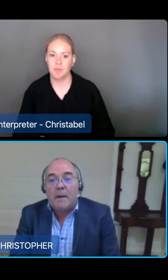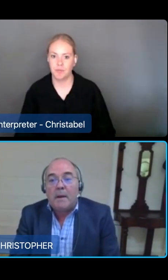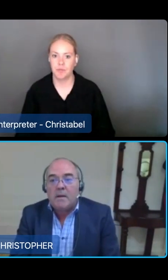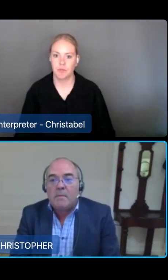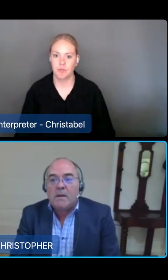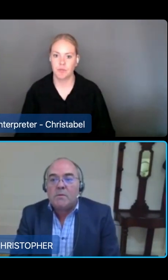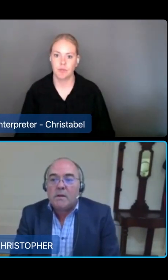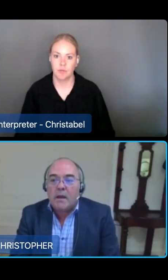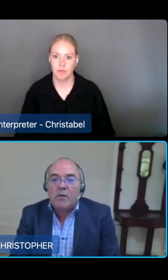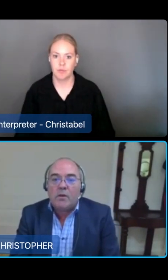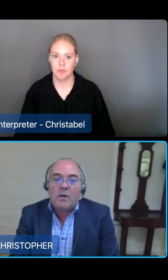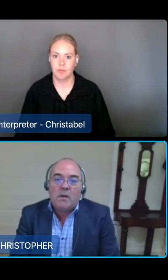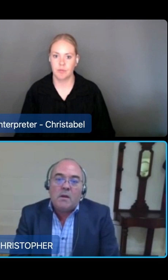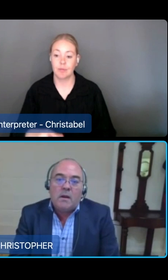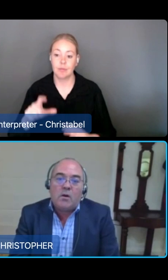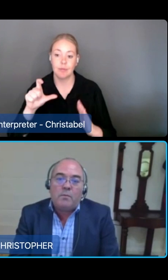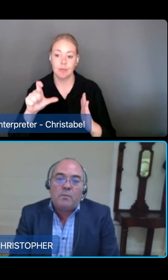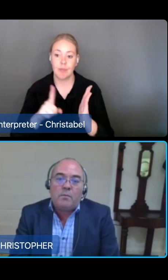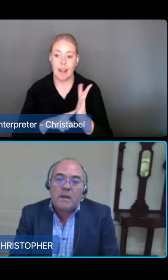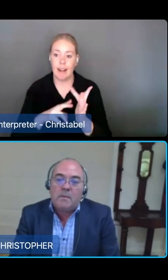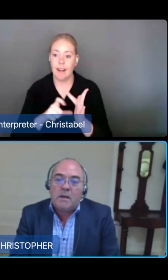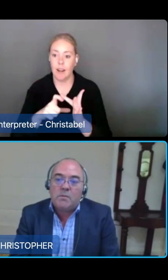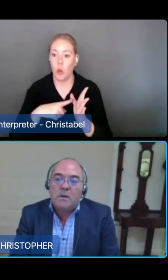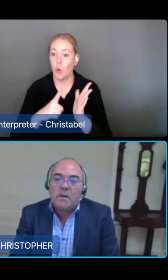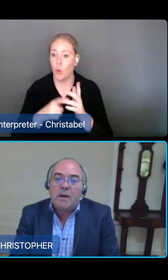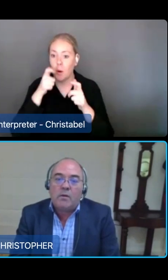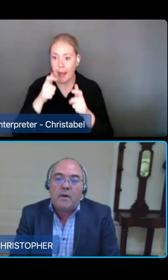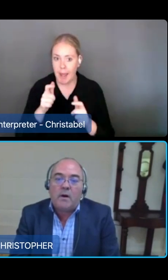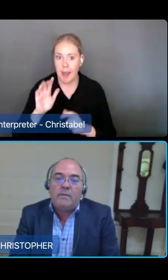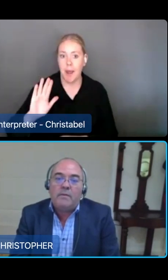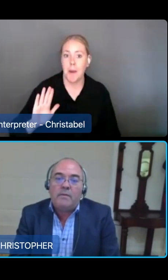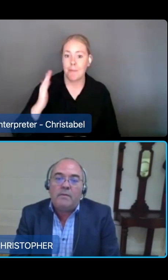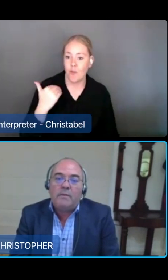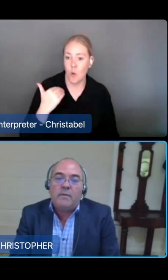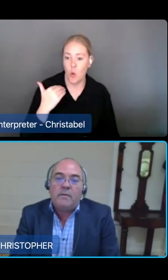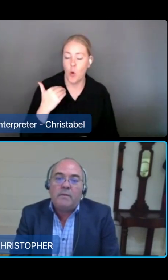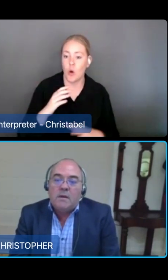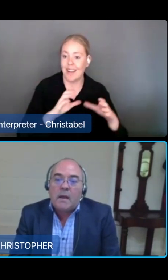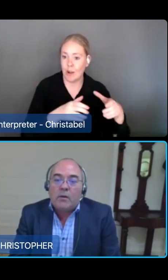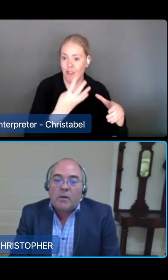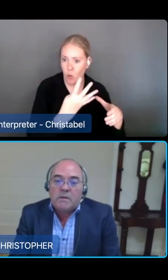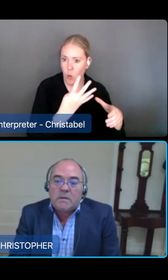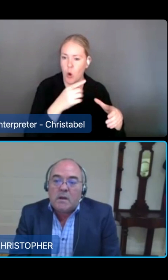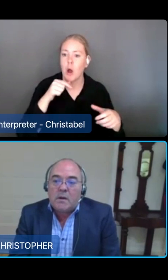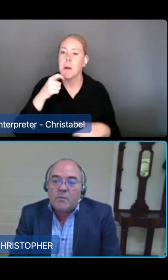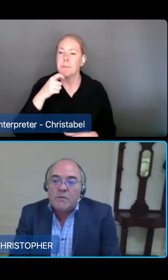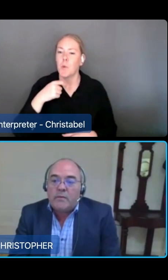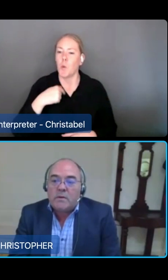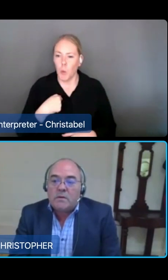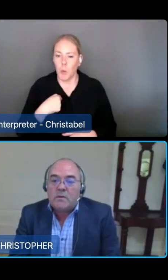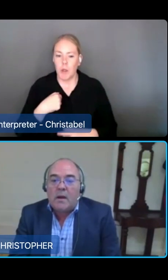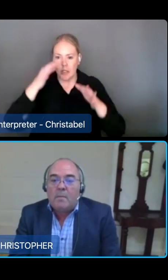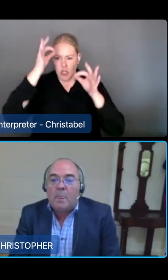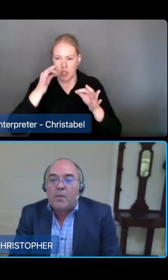basic care management in category three and complex care management in category five. Category six encompasses